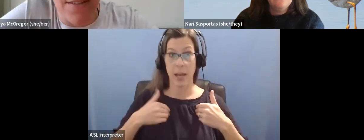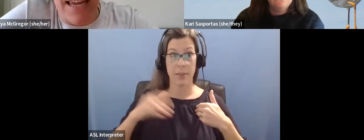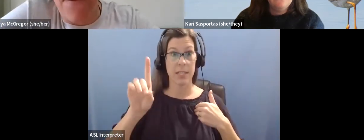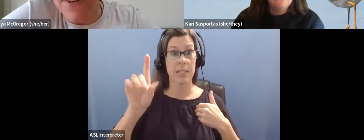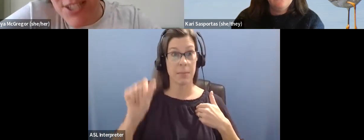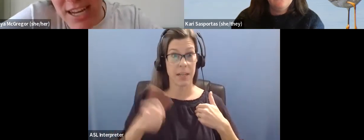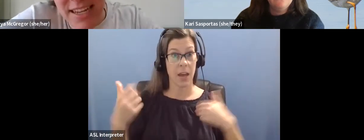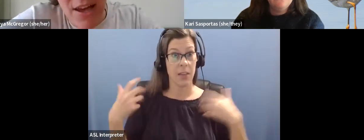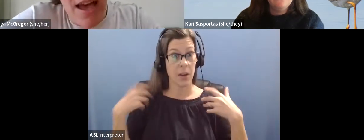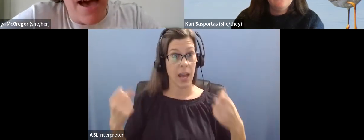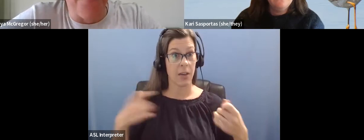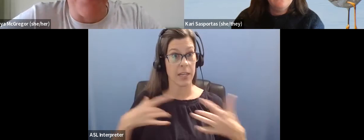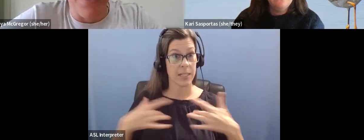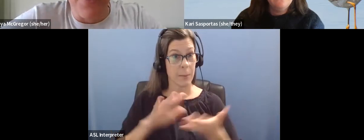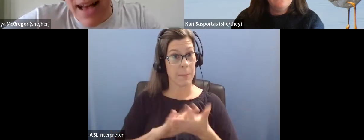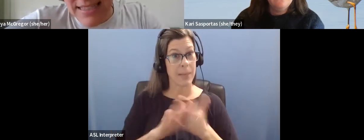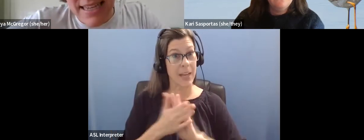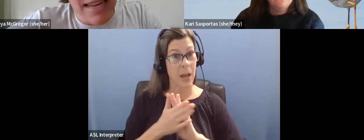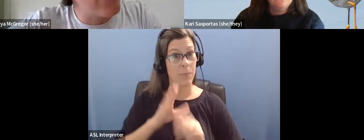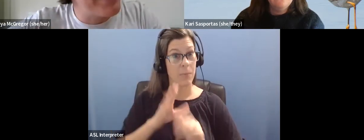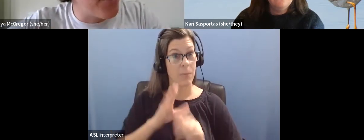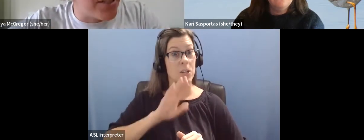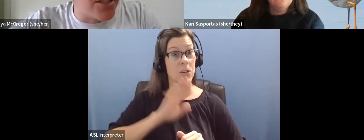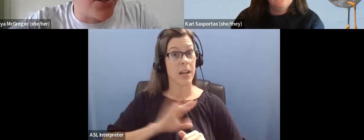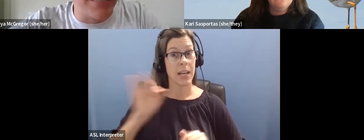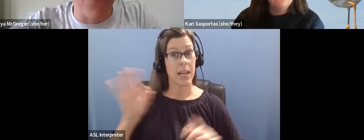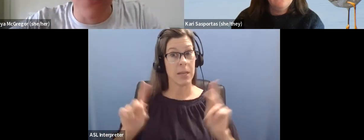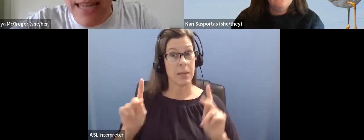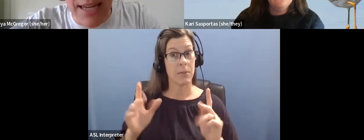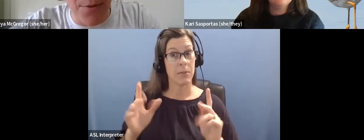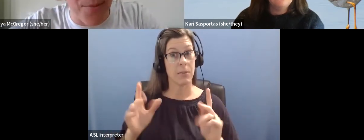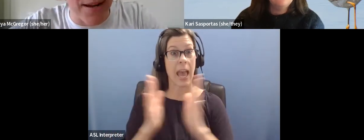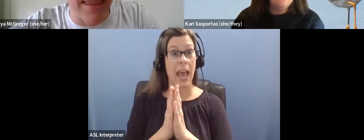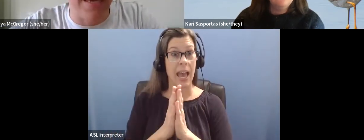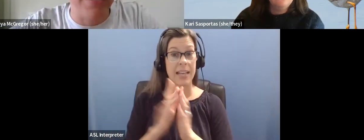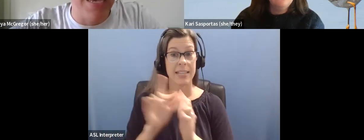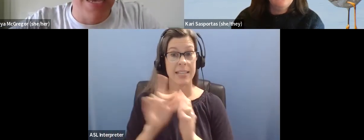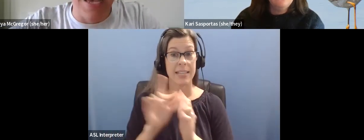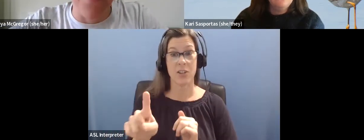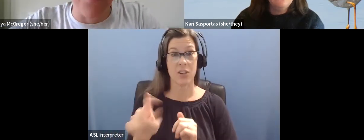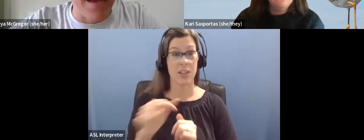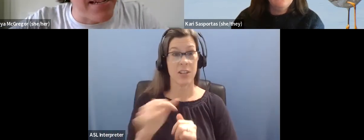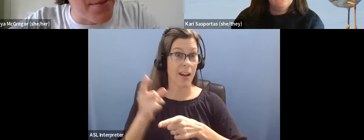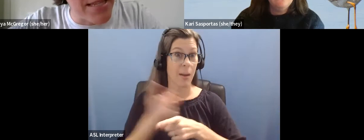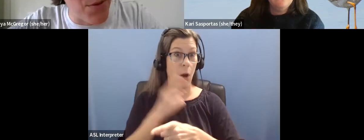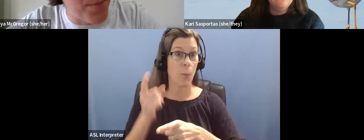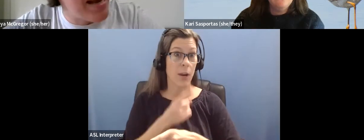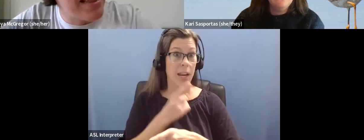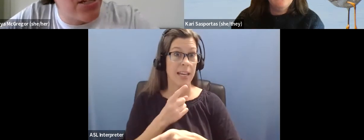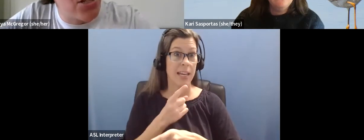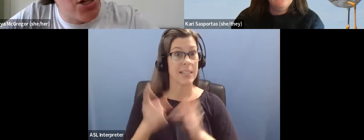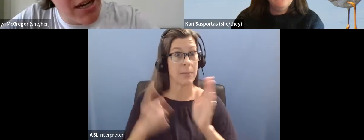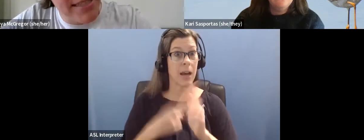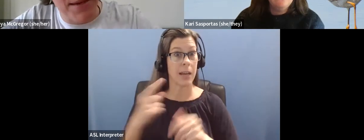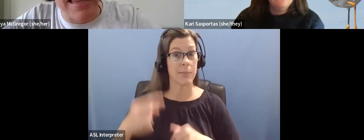concerns get frustrated, um, when people ask invasive questions or say really inappropriate things. Um, many times it's well